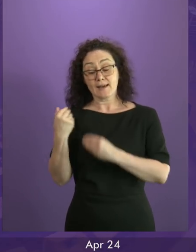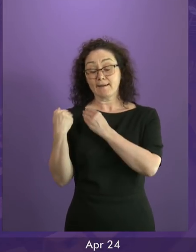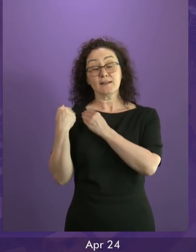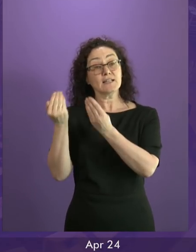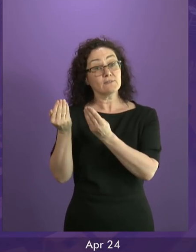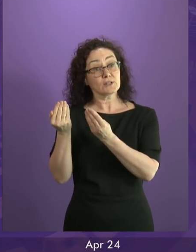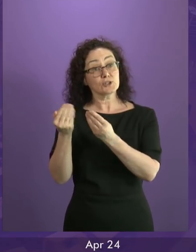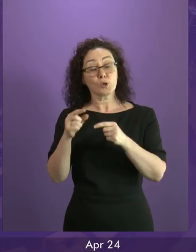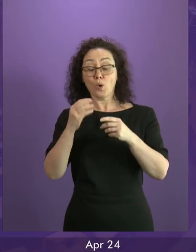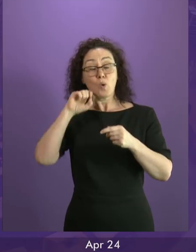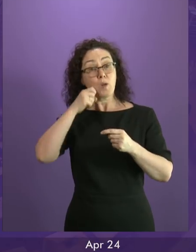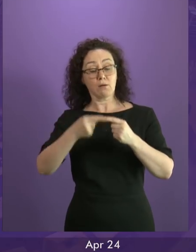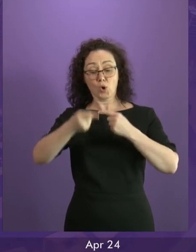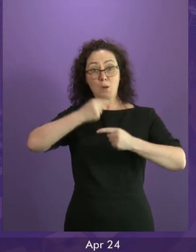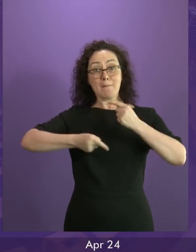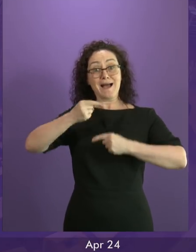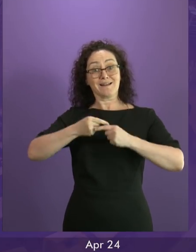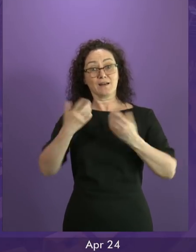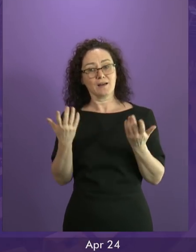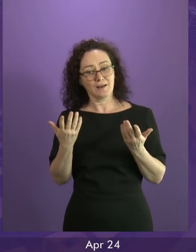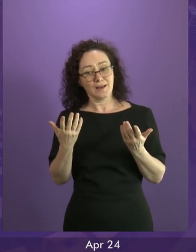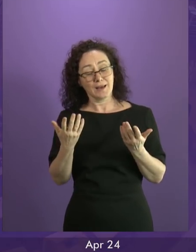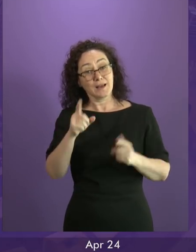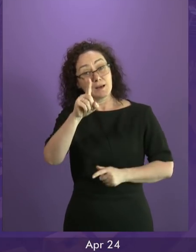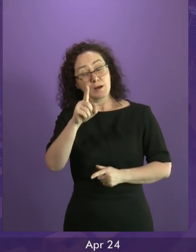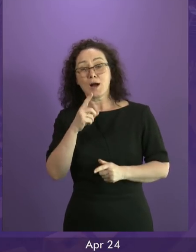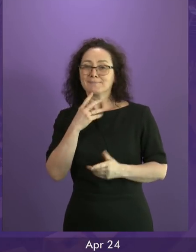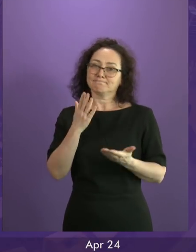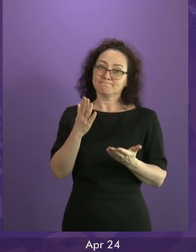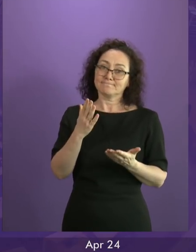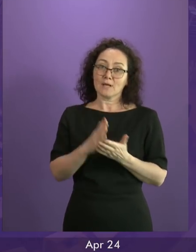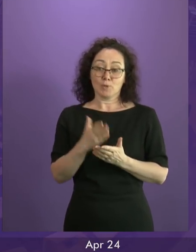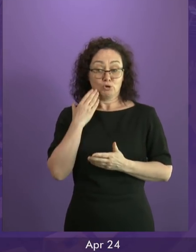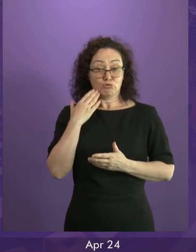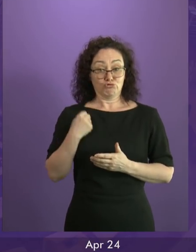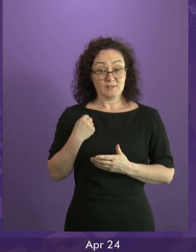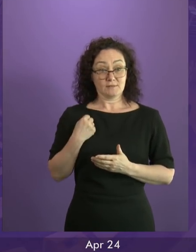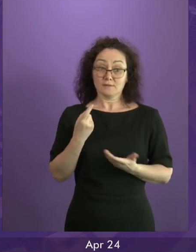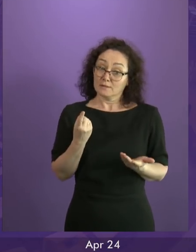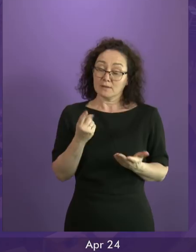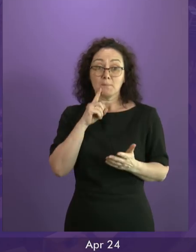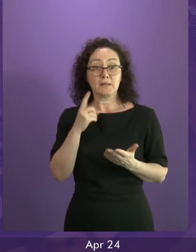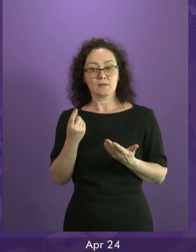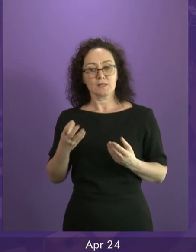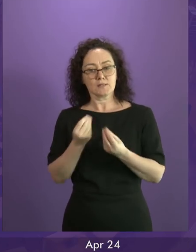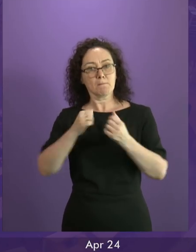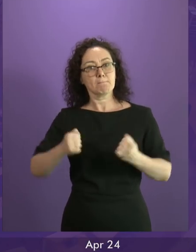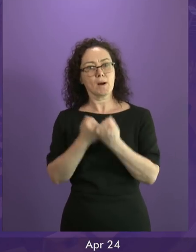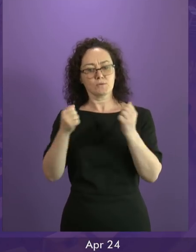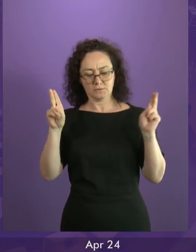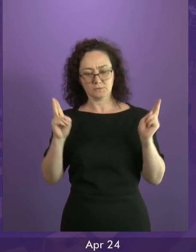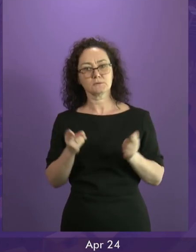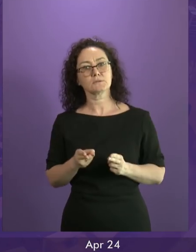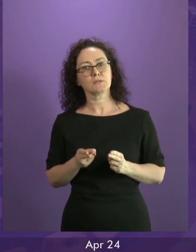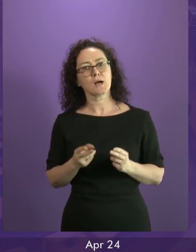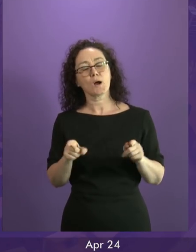blatant wholesale removal of powers, although on recent experience more of that can't be ruled out, but by an increasing use of